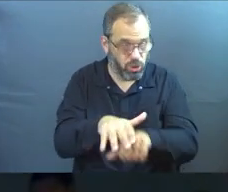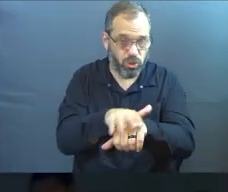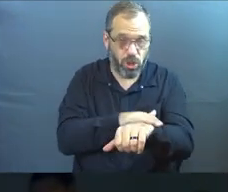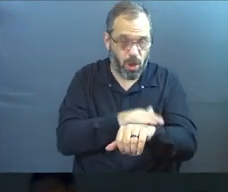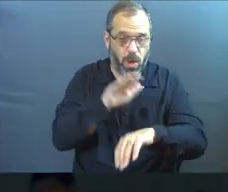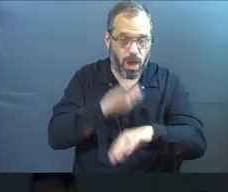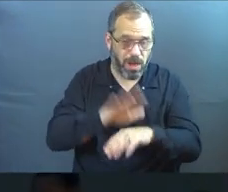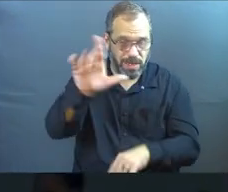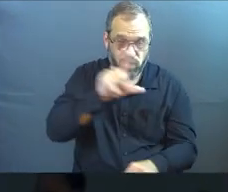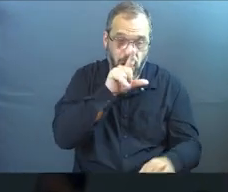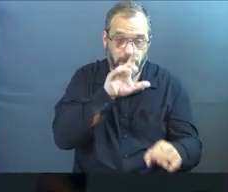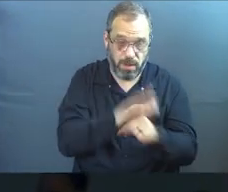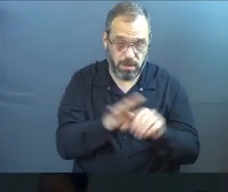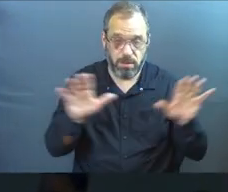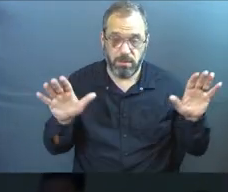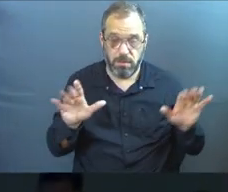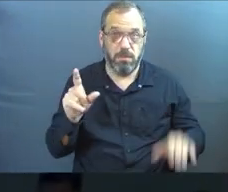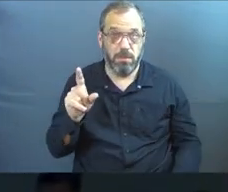about his promise.